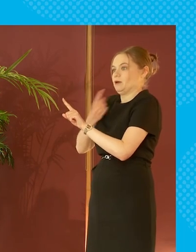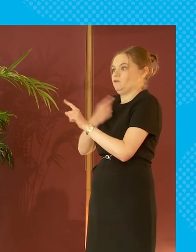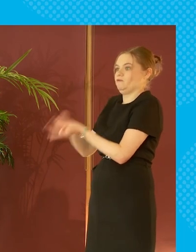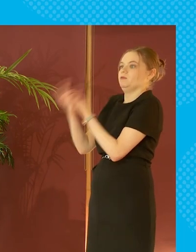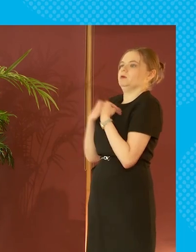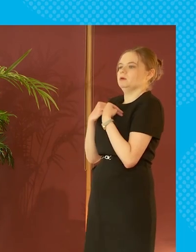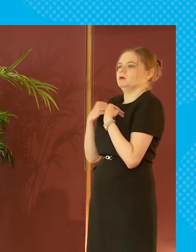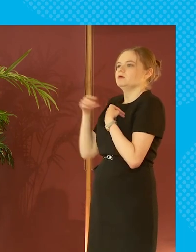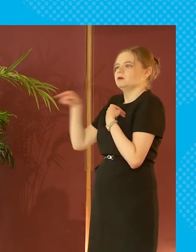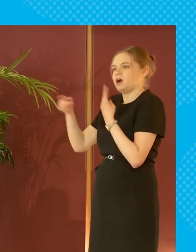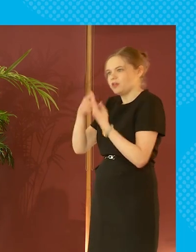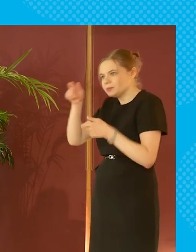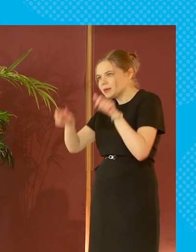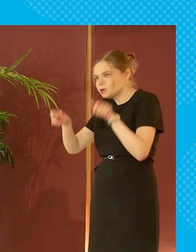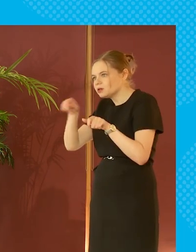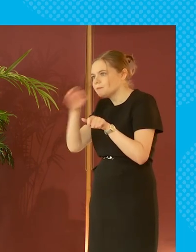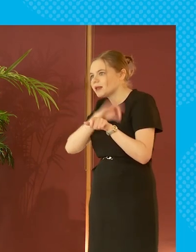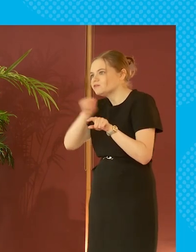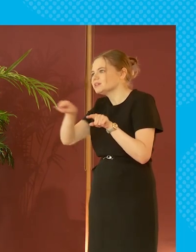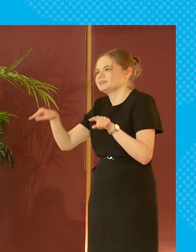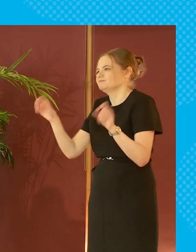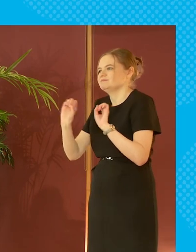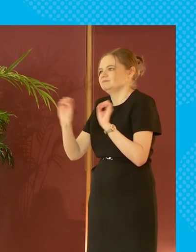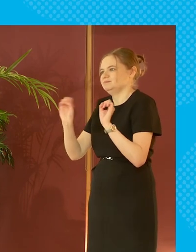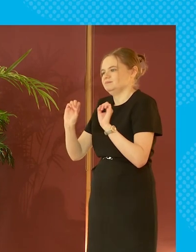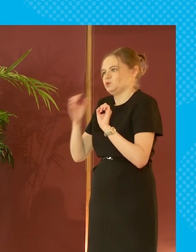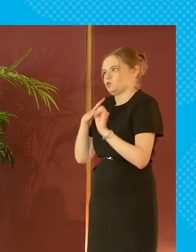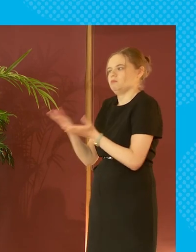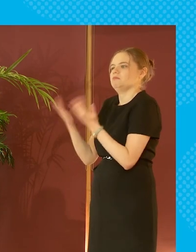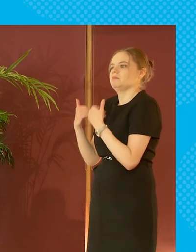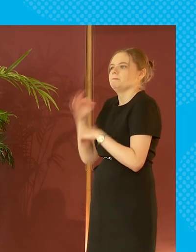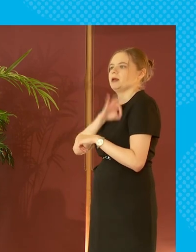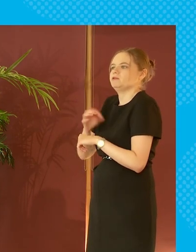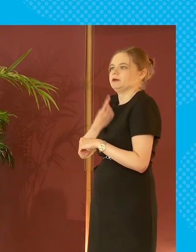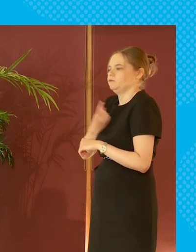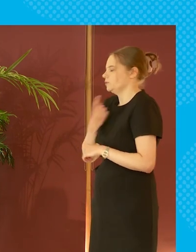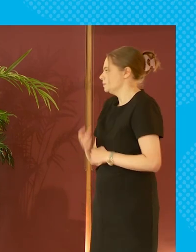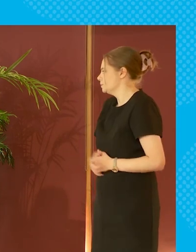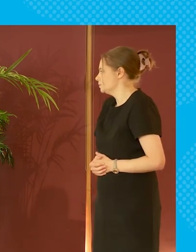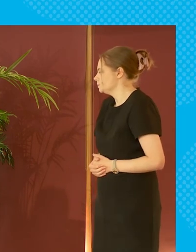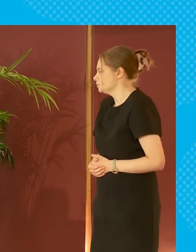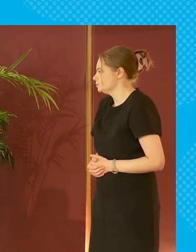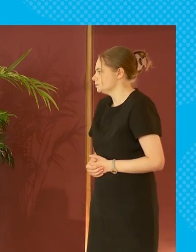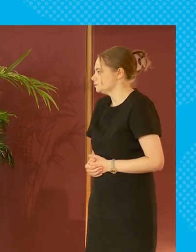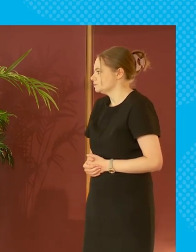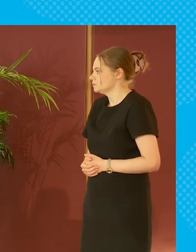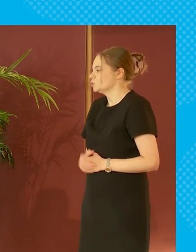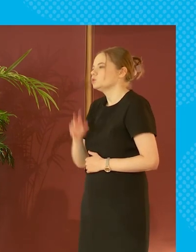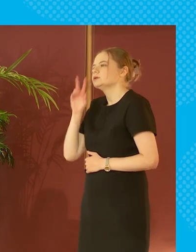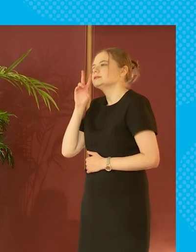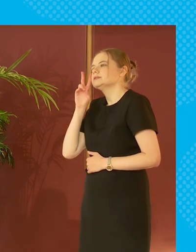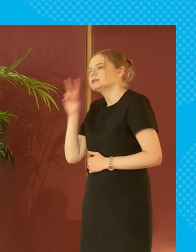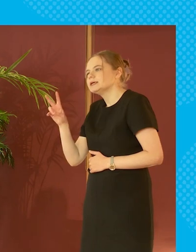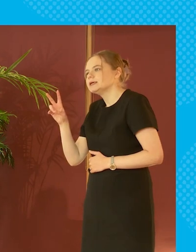benefit um you know um the masses in the population so not only do you see that greater concentration